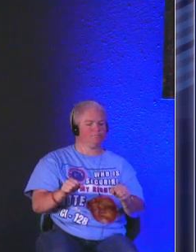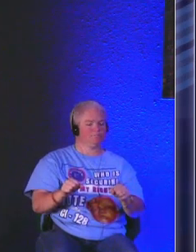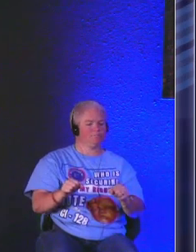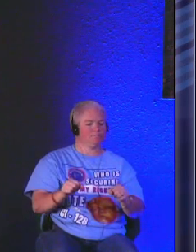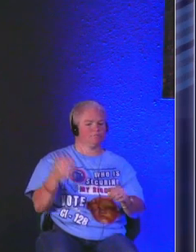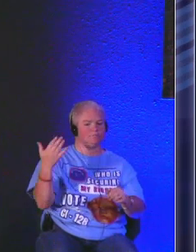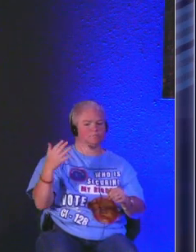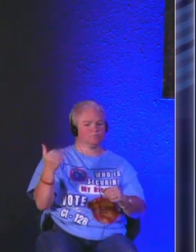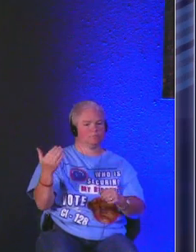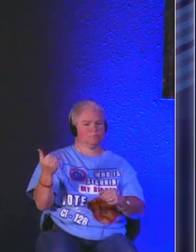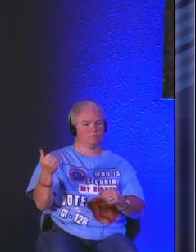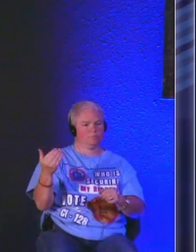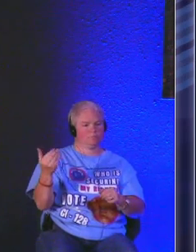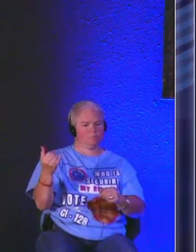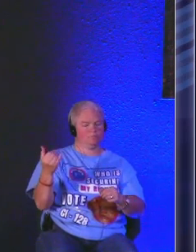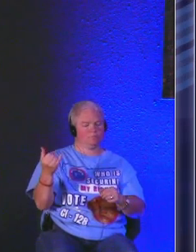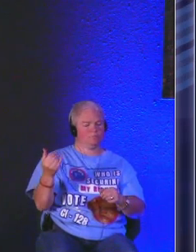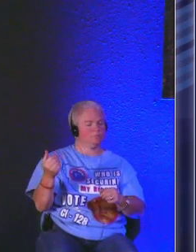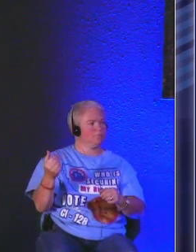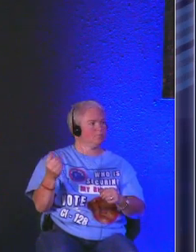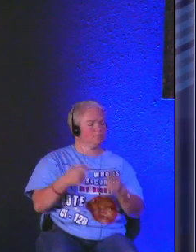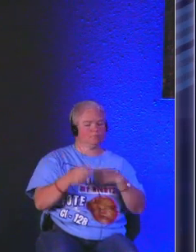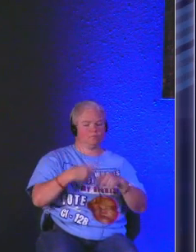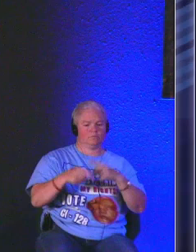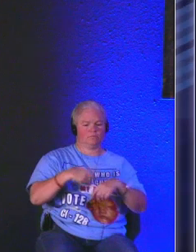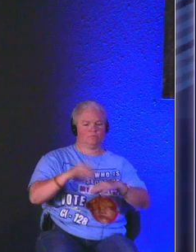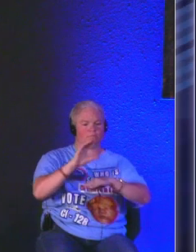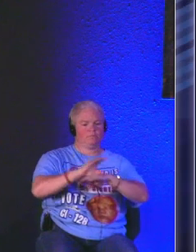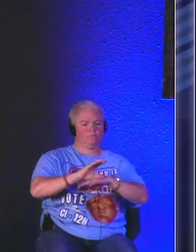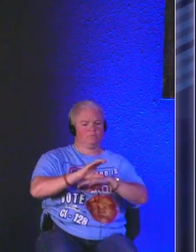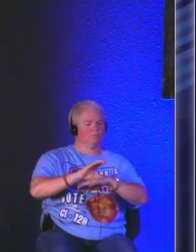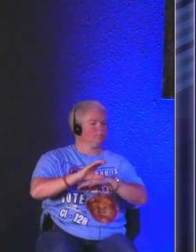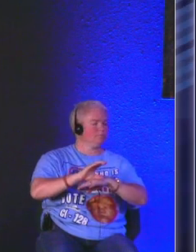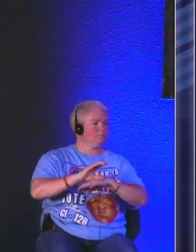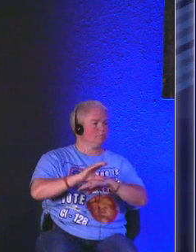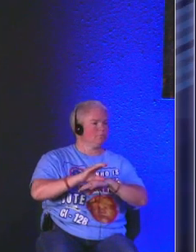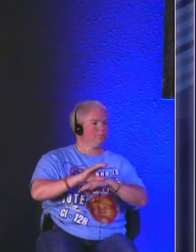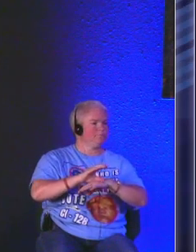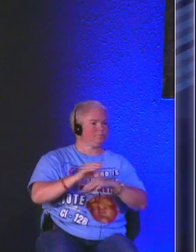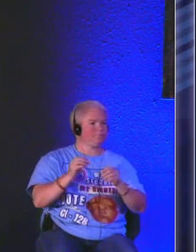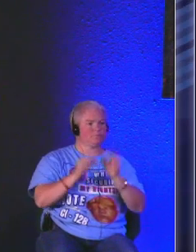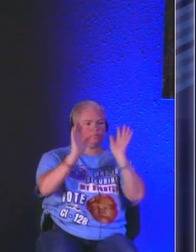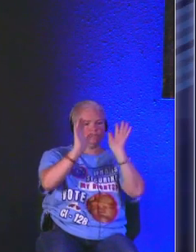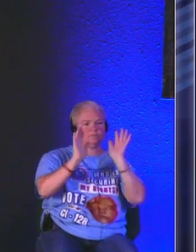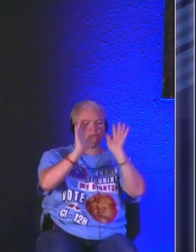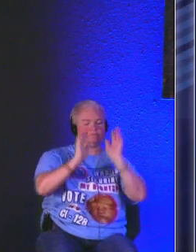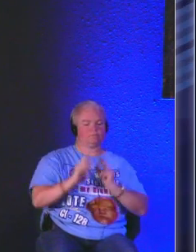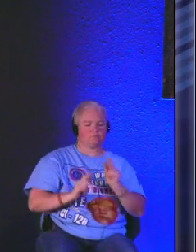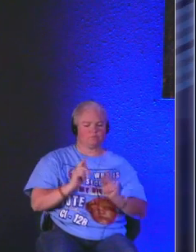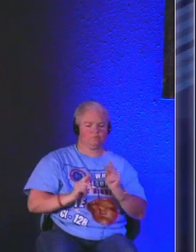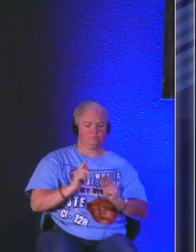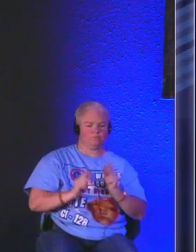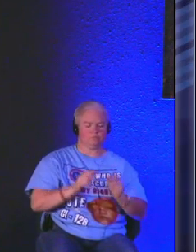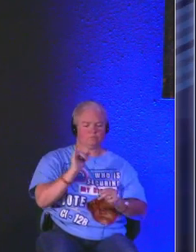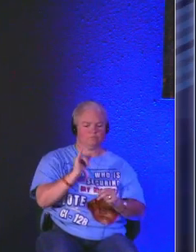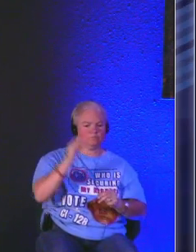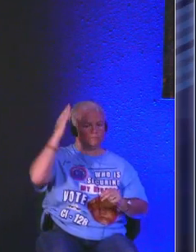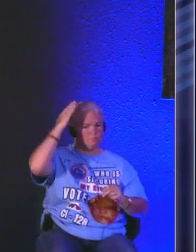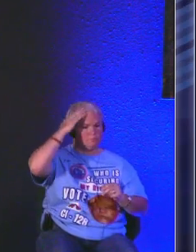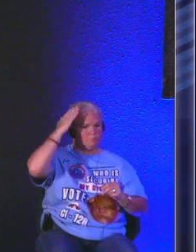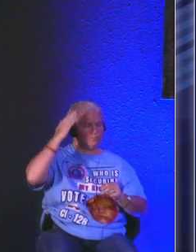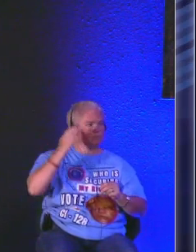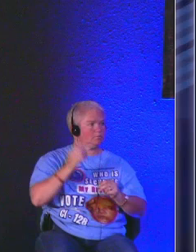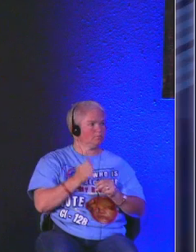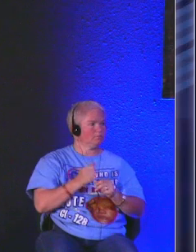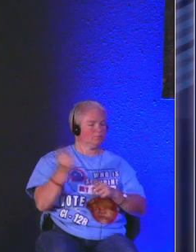alarms for 15 or 20 minutes early and just come to church a little bit early there's always great people here um i know